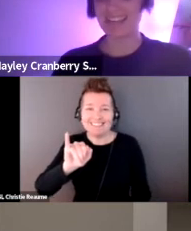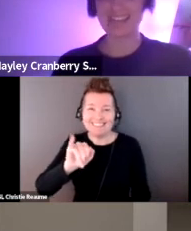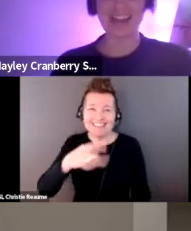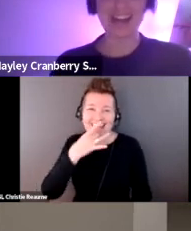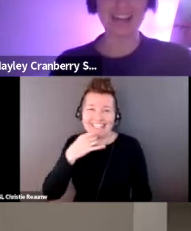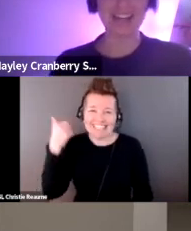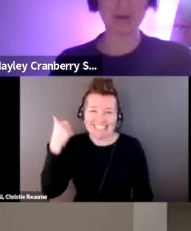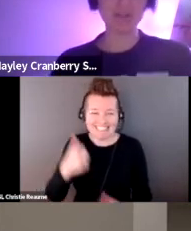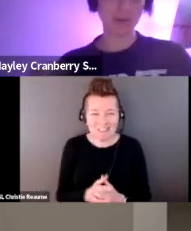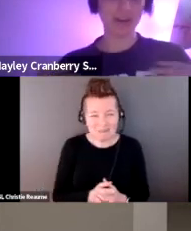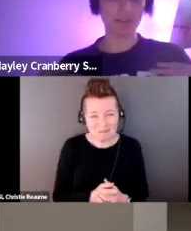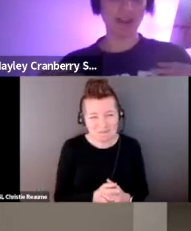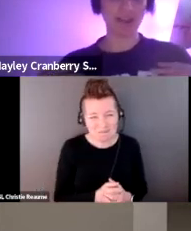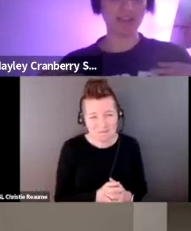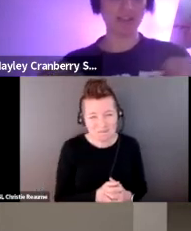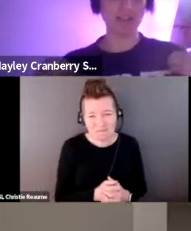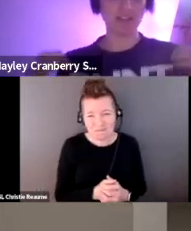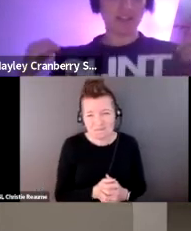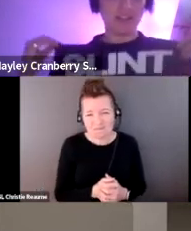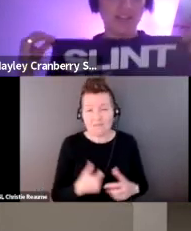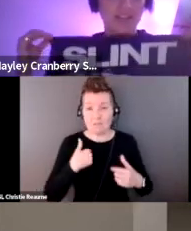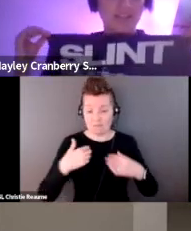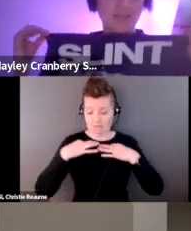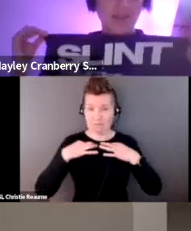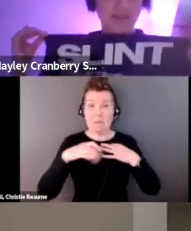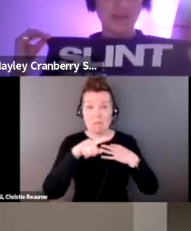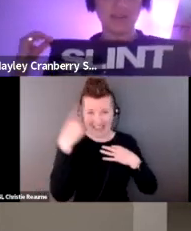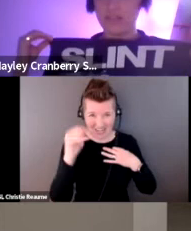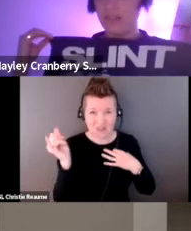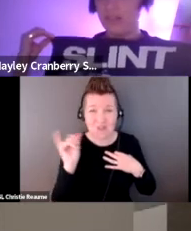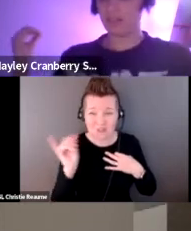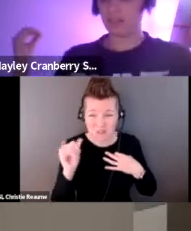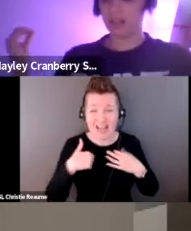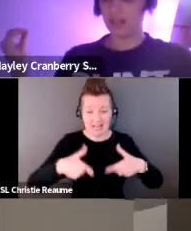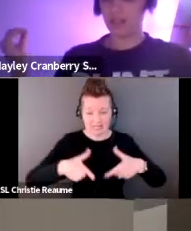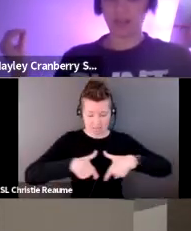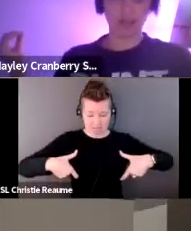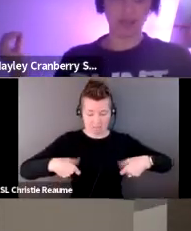And I am also wearing a black t-shirt that is a band called Flint.